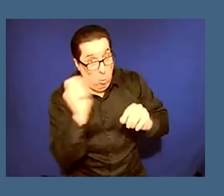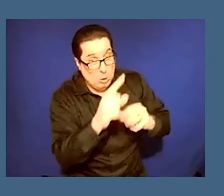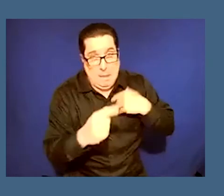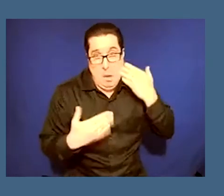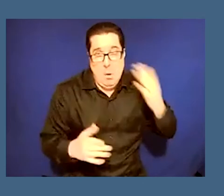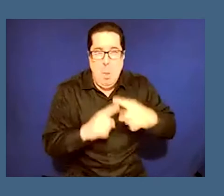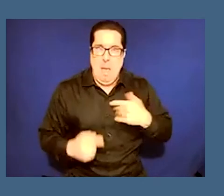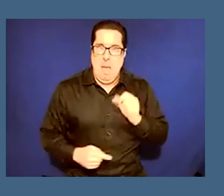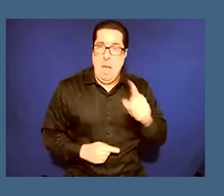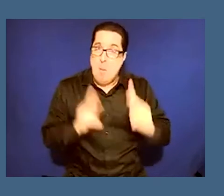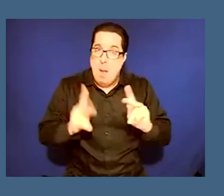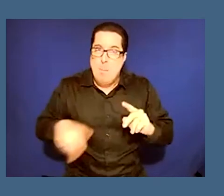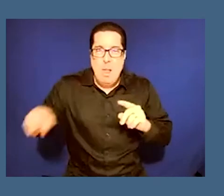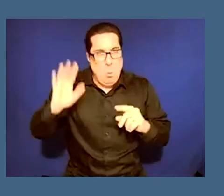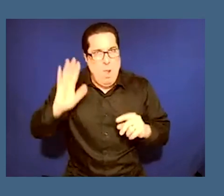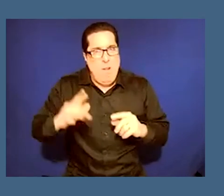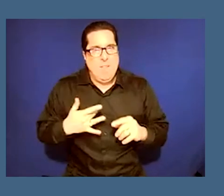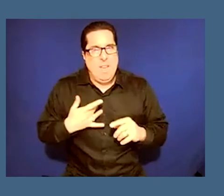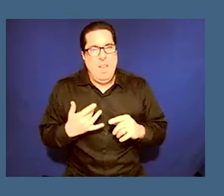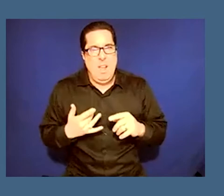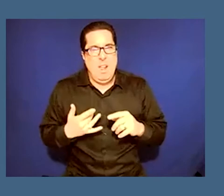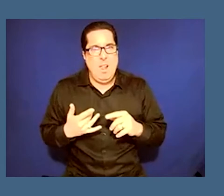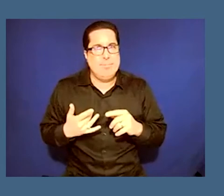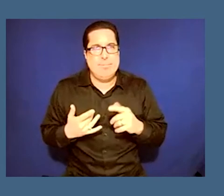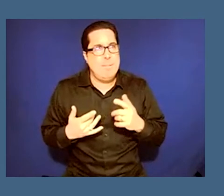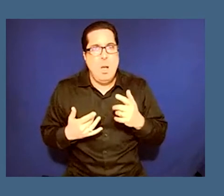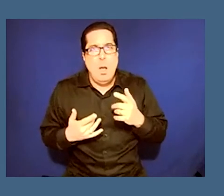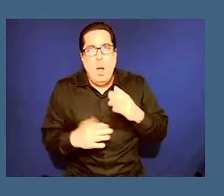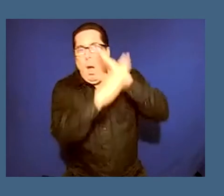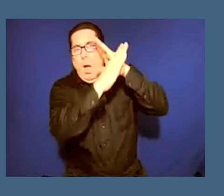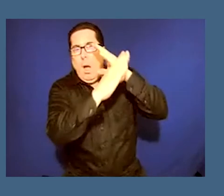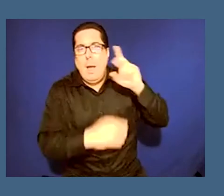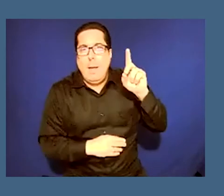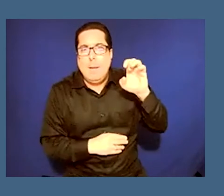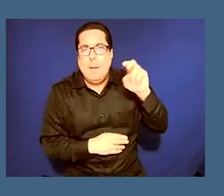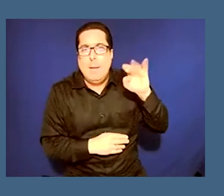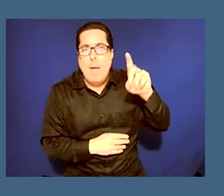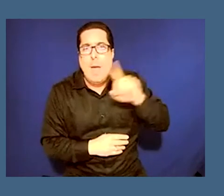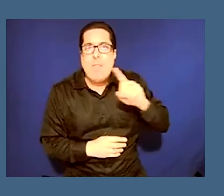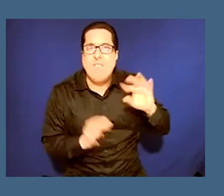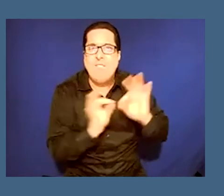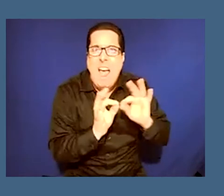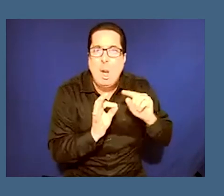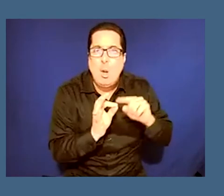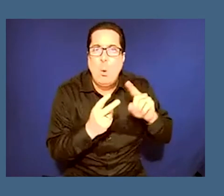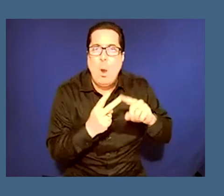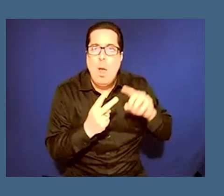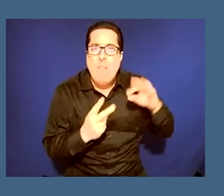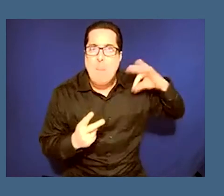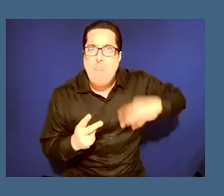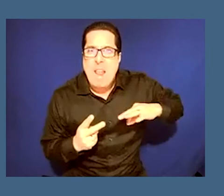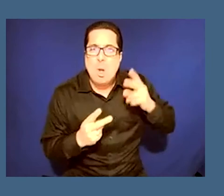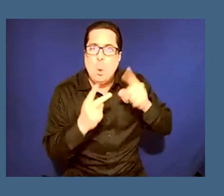the public would be denied um the the value and the benefit of seeing this art